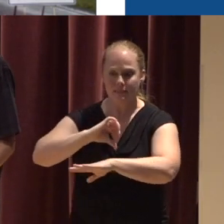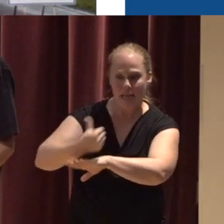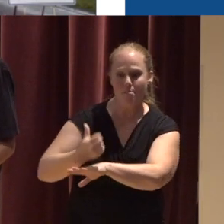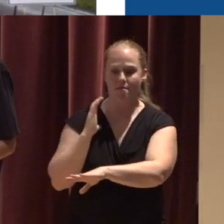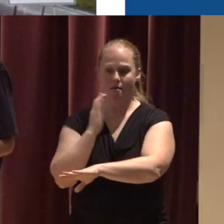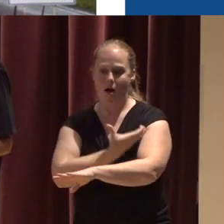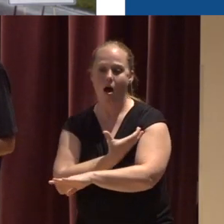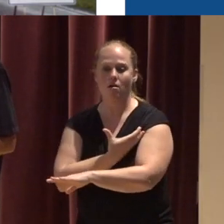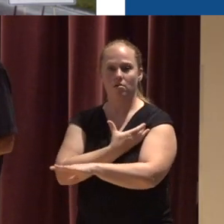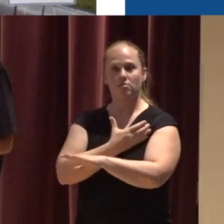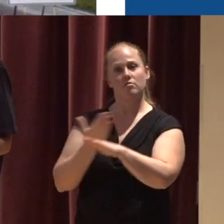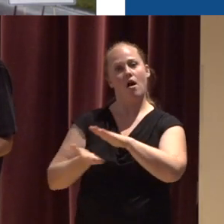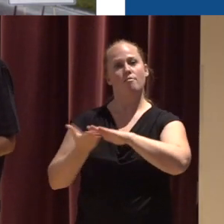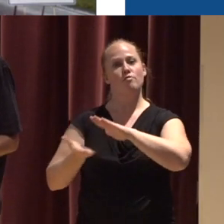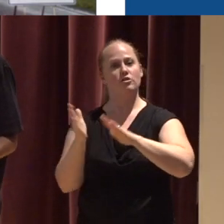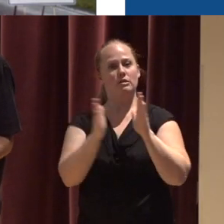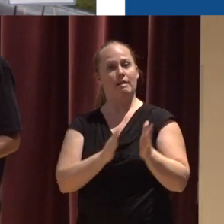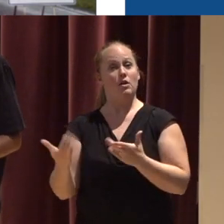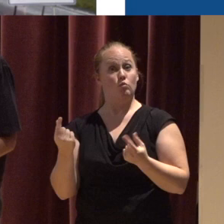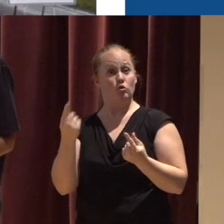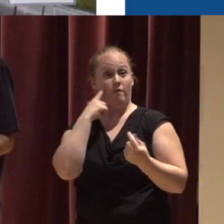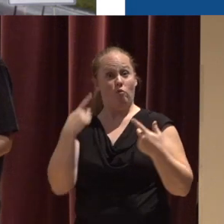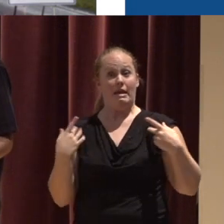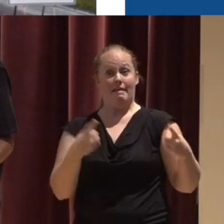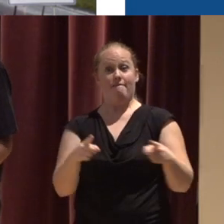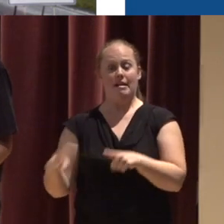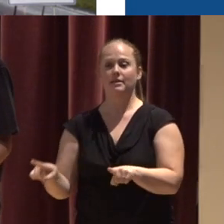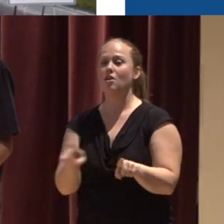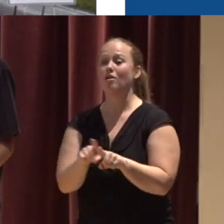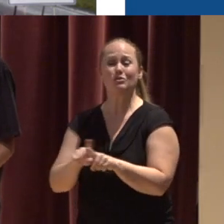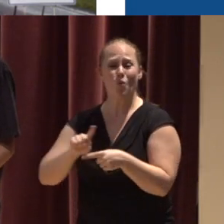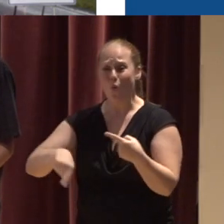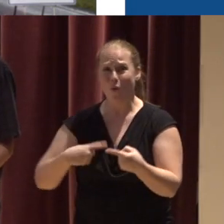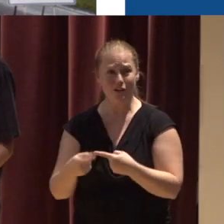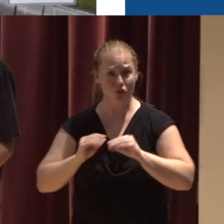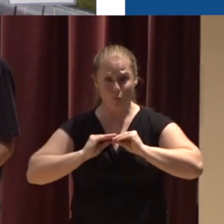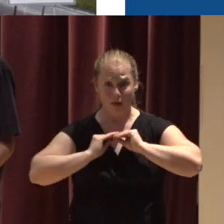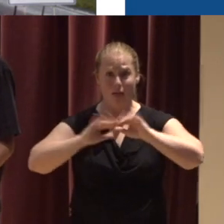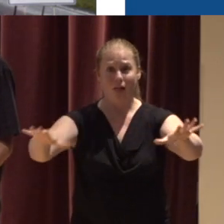As well as advising on when to send out warnings to the public